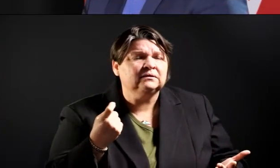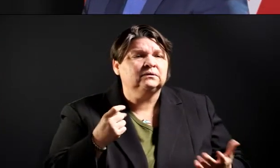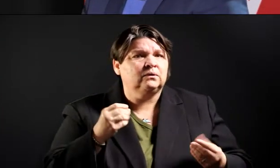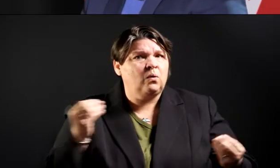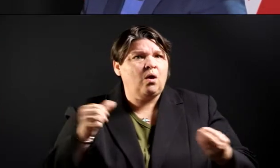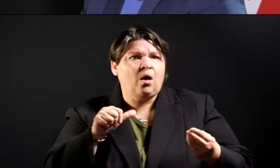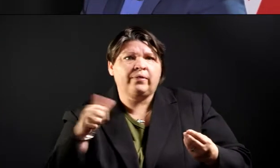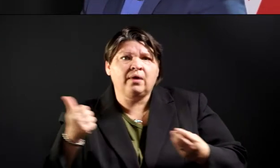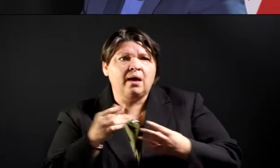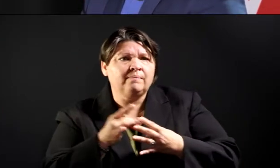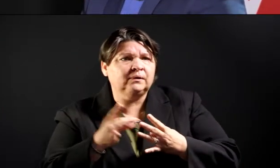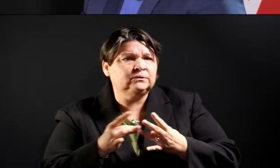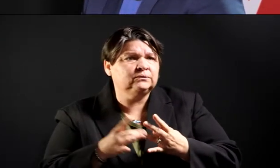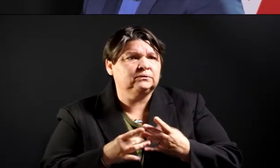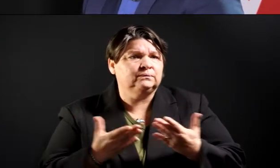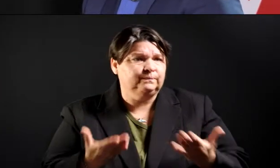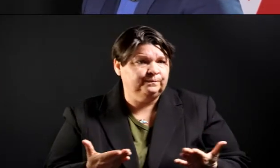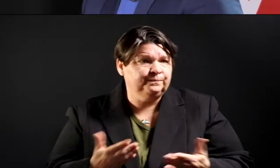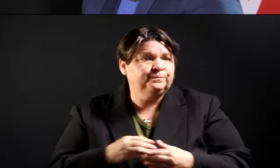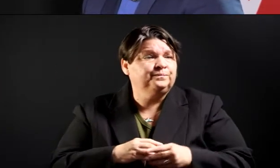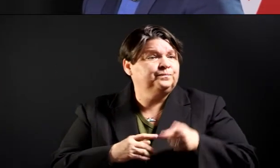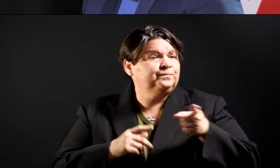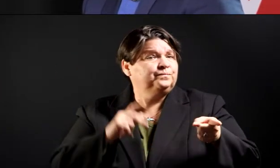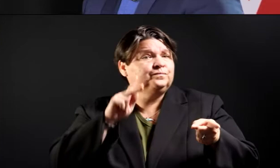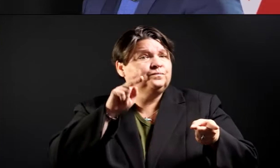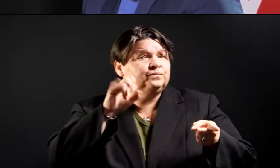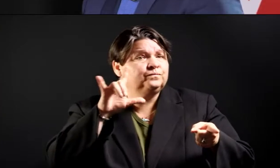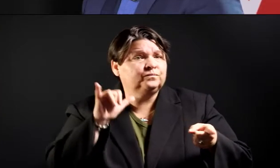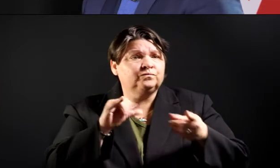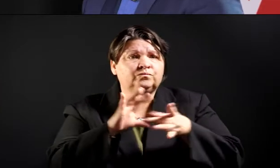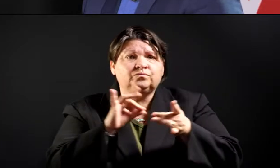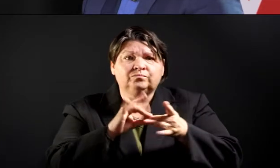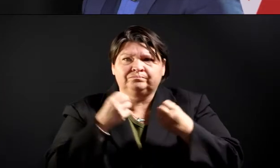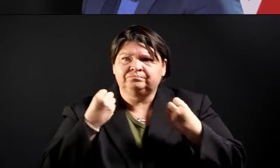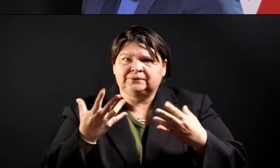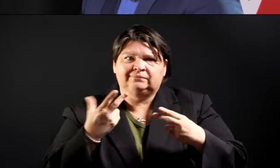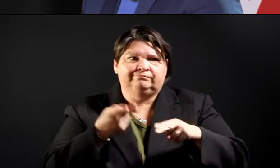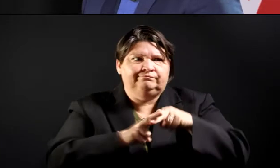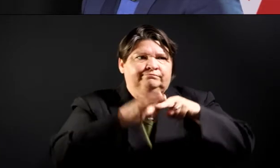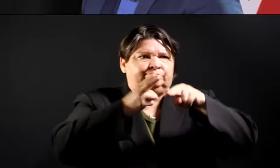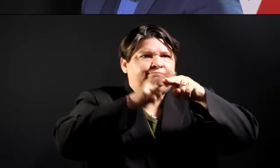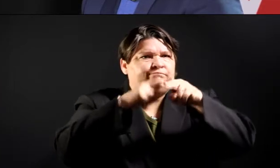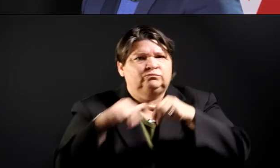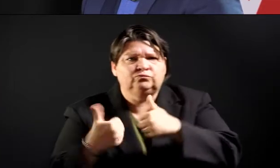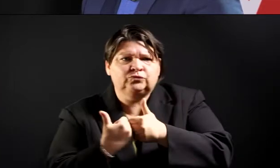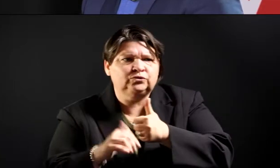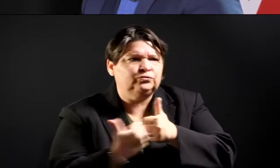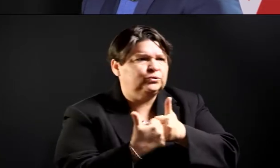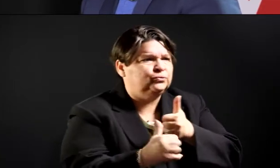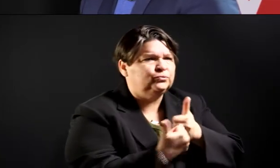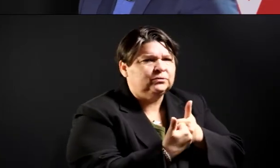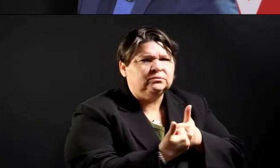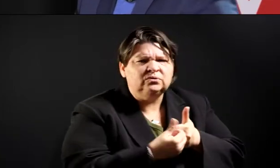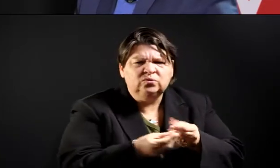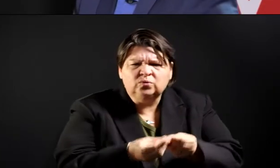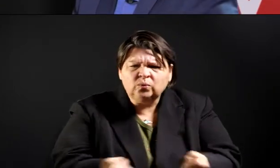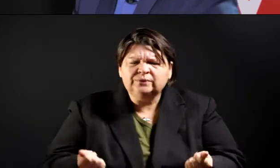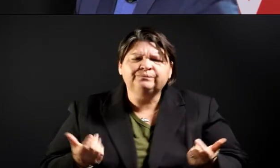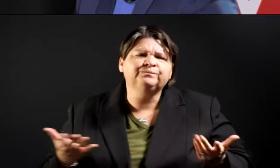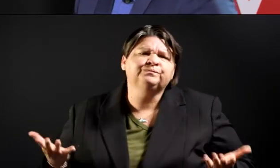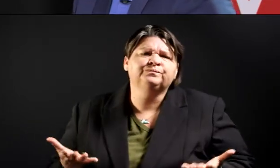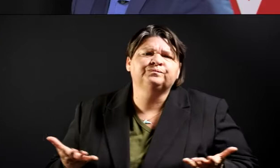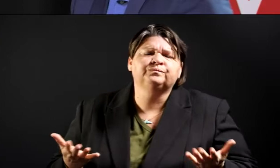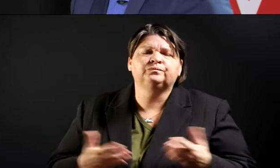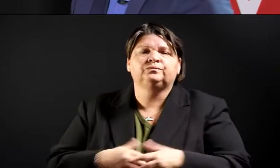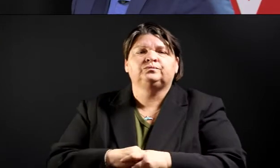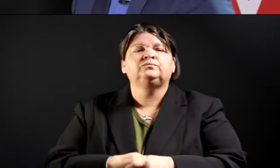of challenges. What's your committee doing to help tackle those? So, we're focused on the many